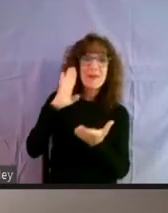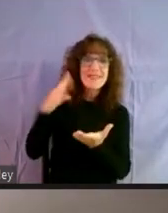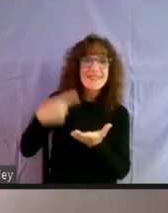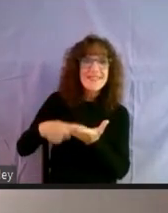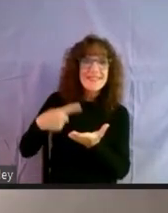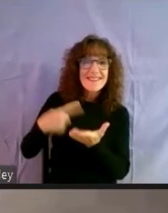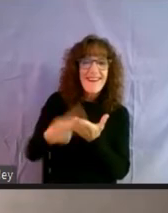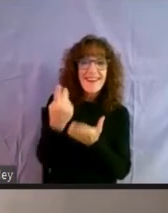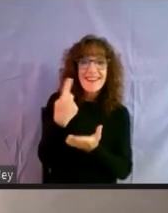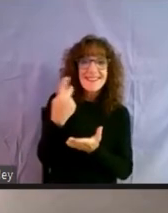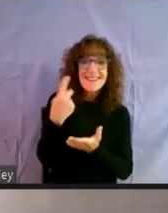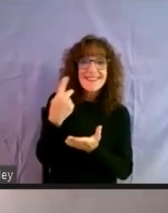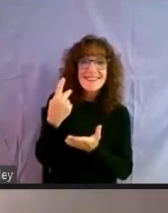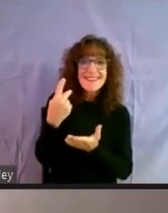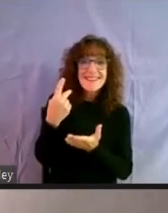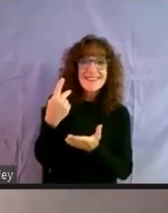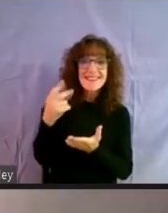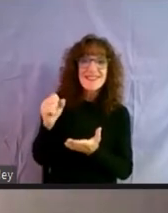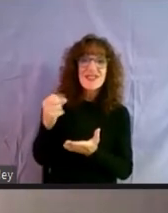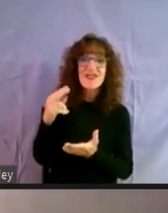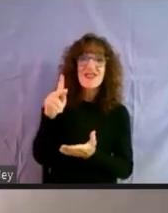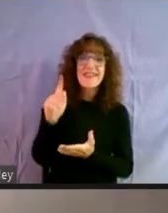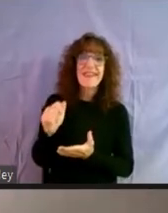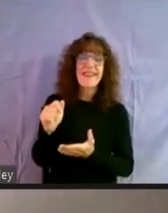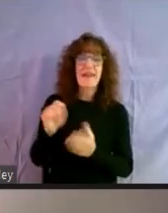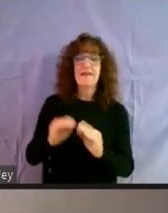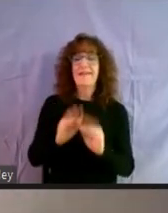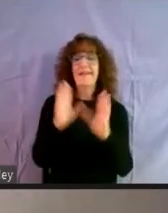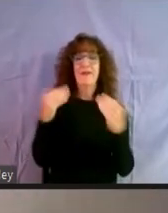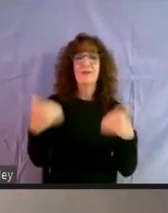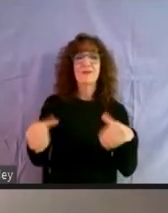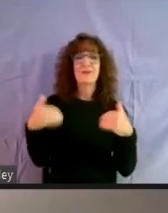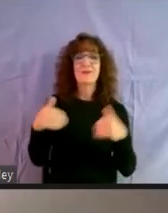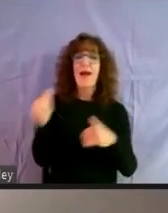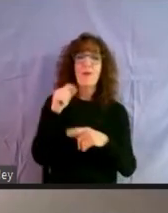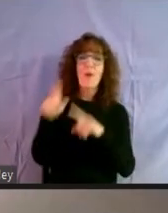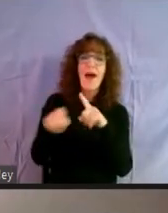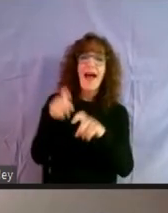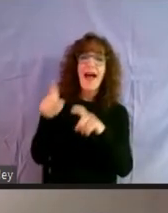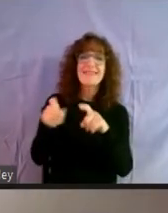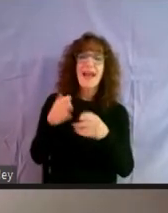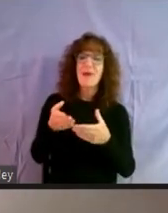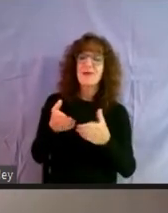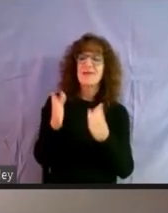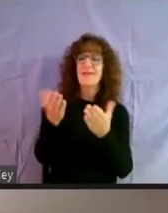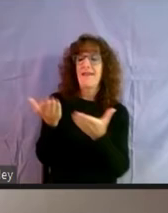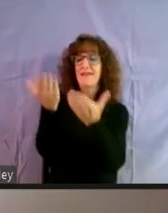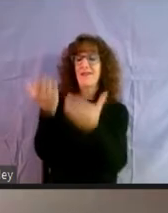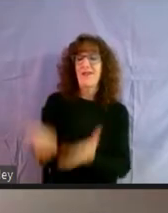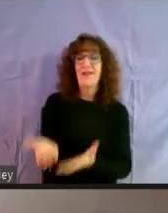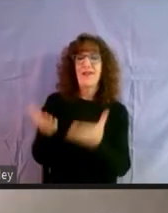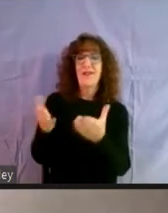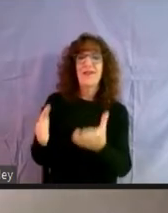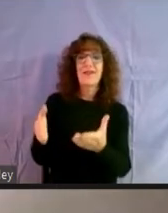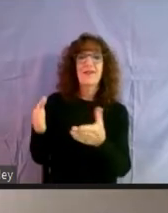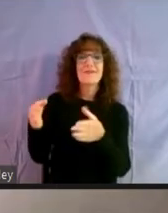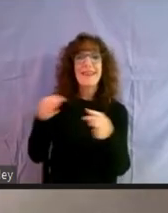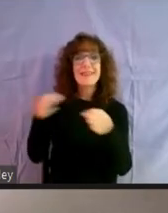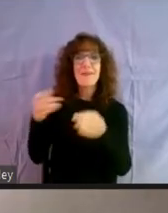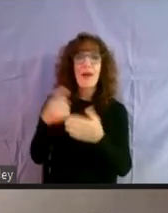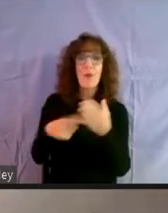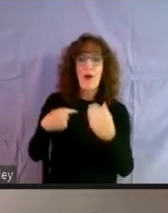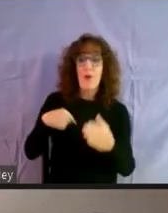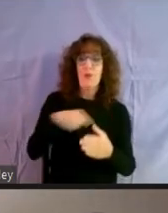it was Shanika had was very, very clear. I, I, I'm not going to ask any questions. I'm going to let Shanika tell us what we ought to be doing.